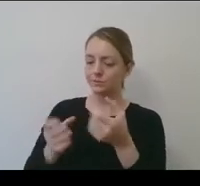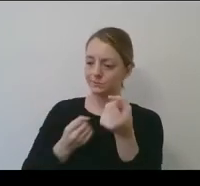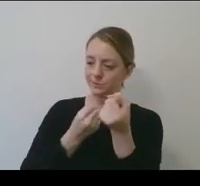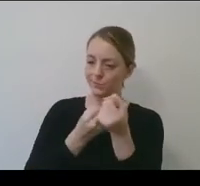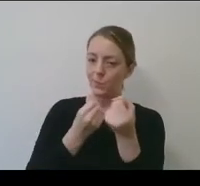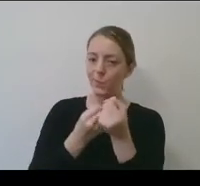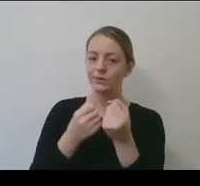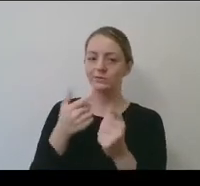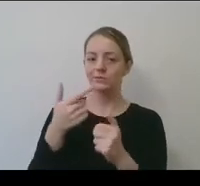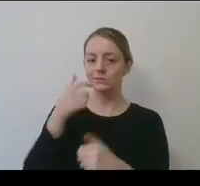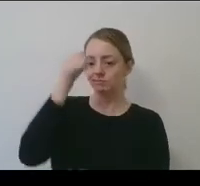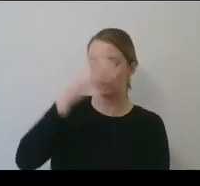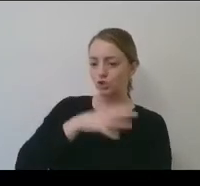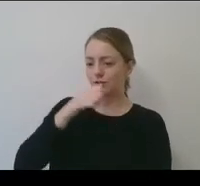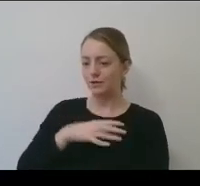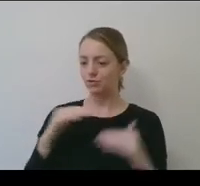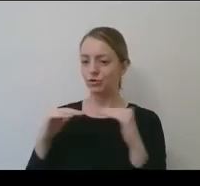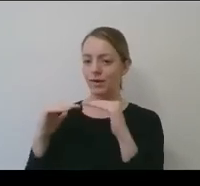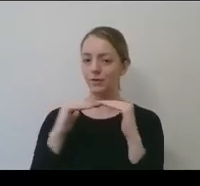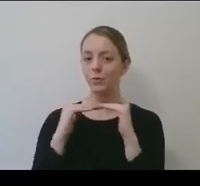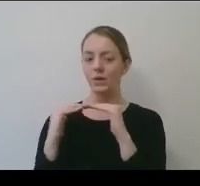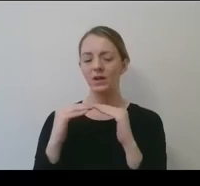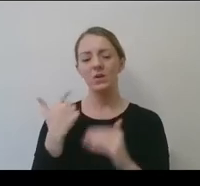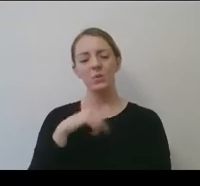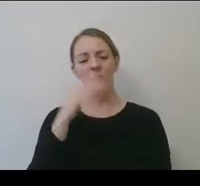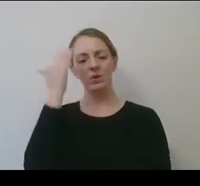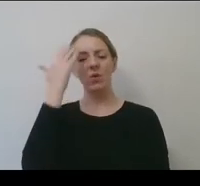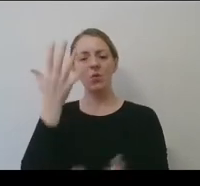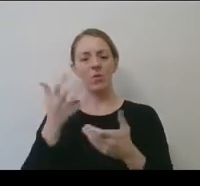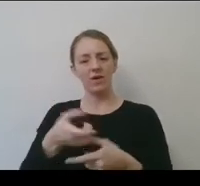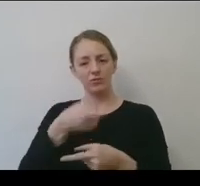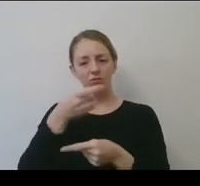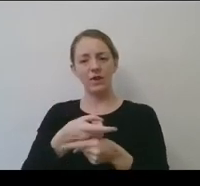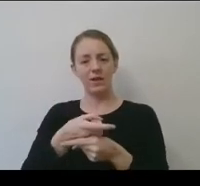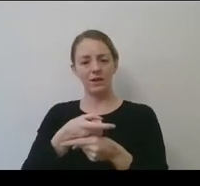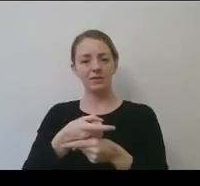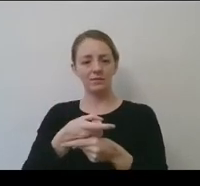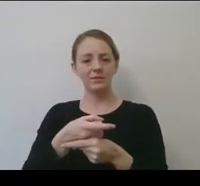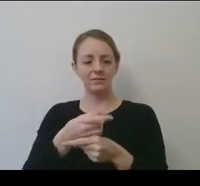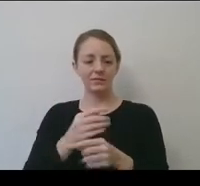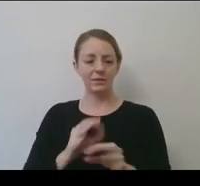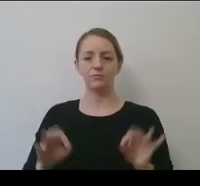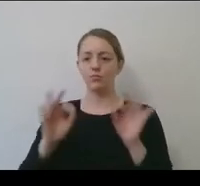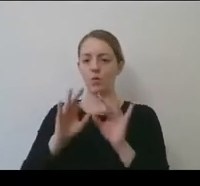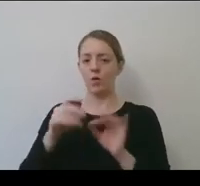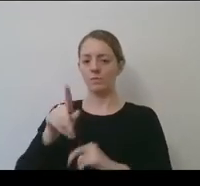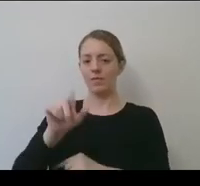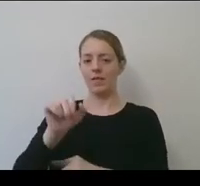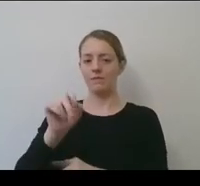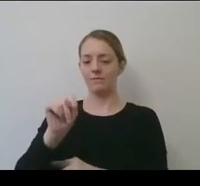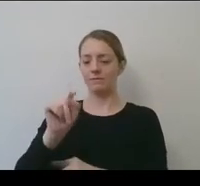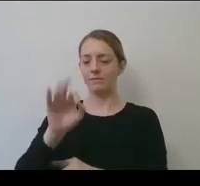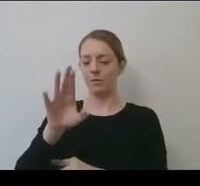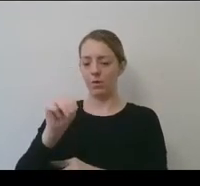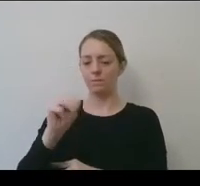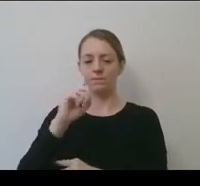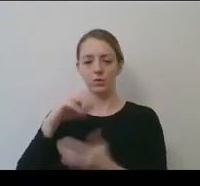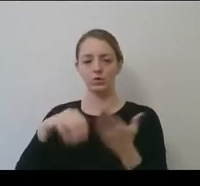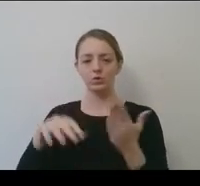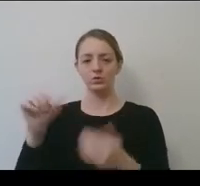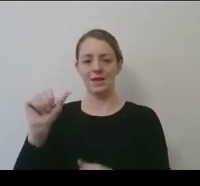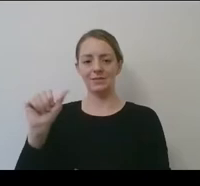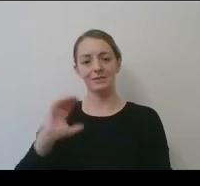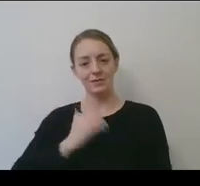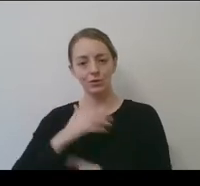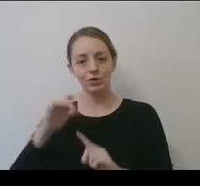our championships. We know we want to get it right on our most important platform for our student athletes, um, our championships, but we also